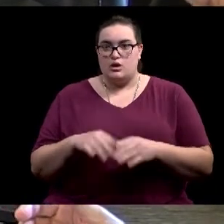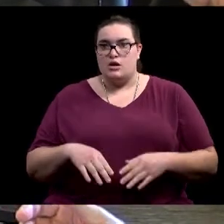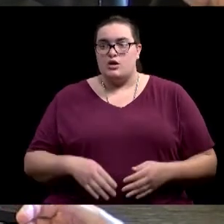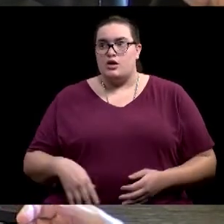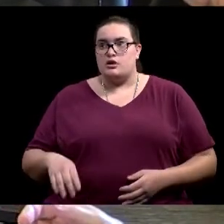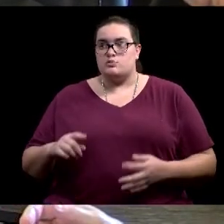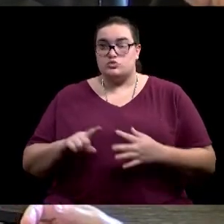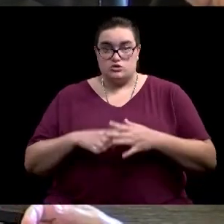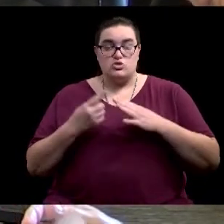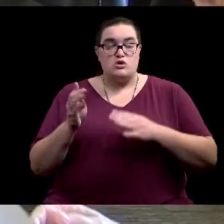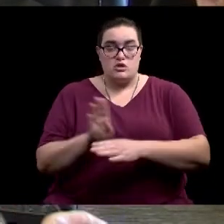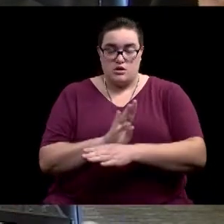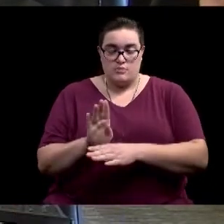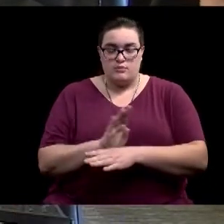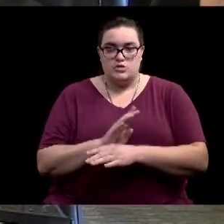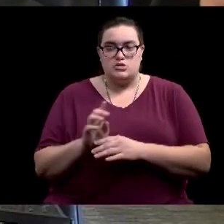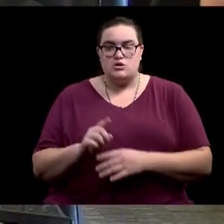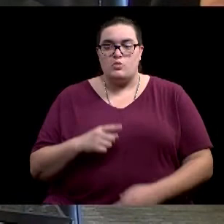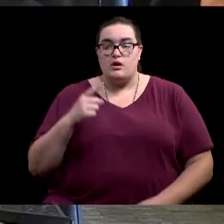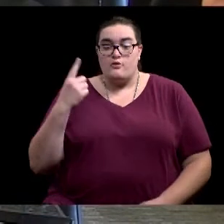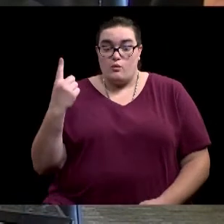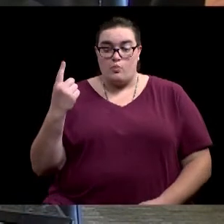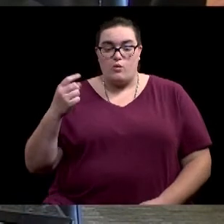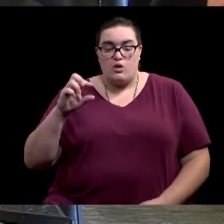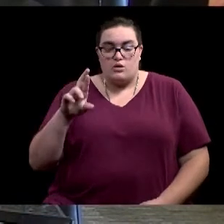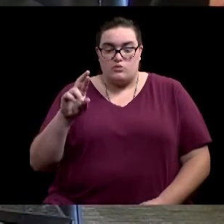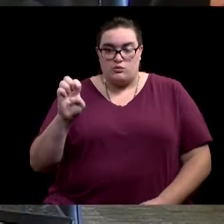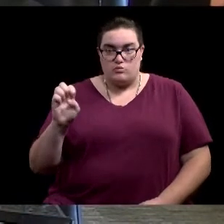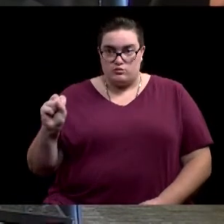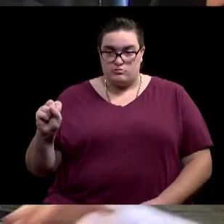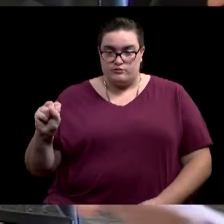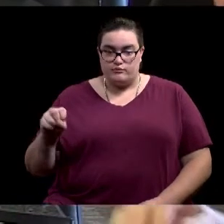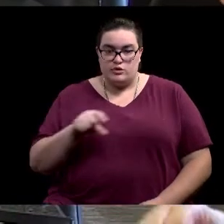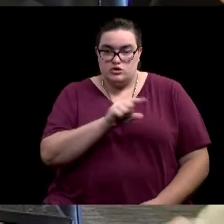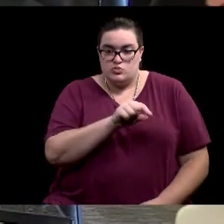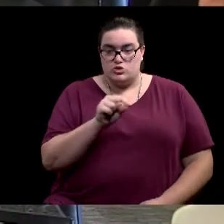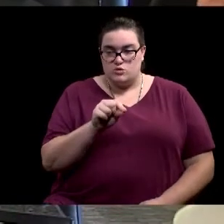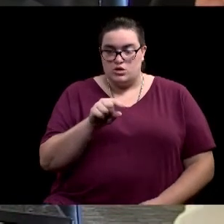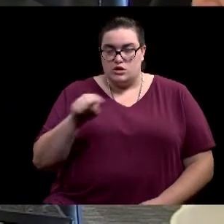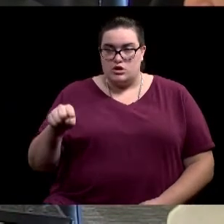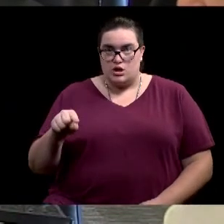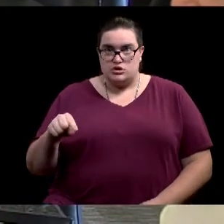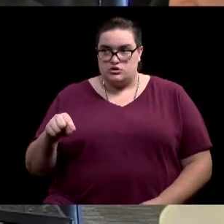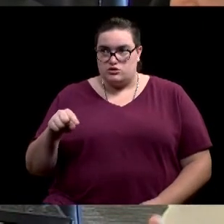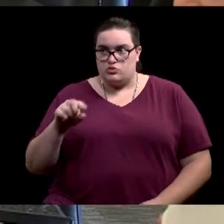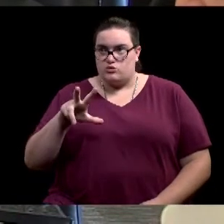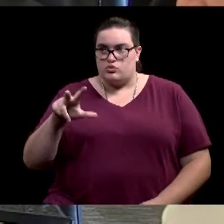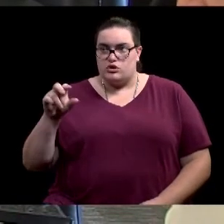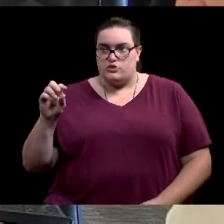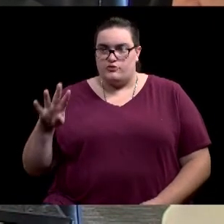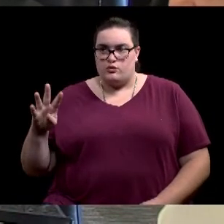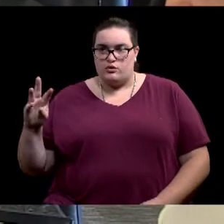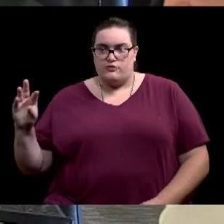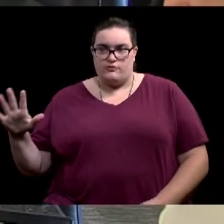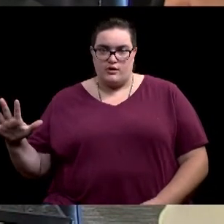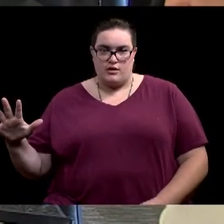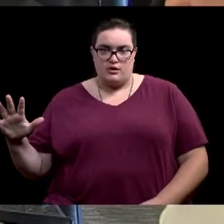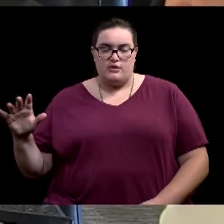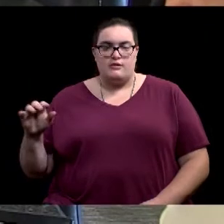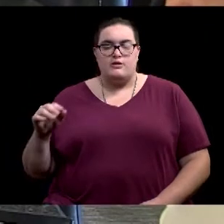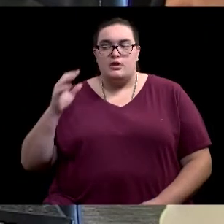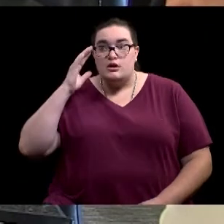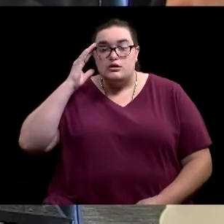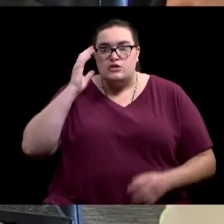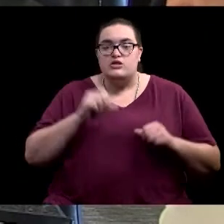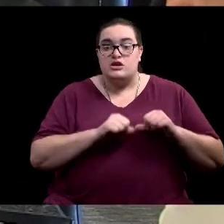today. It is resolution 2020-345, which is to consider a resolution concerning to the continuation of the declaration of local disaster